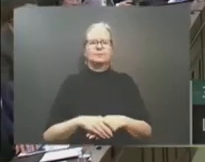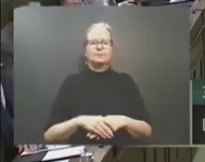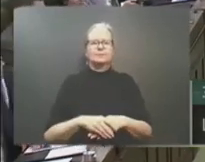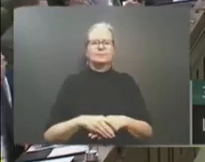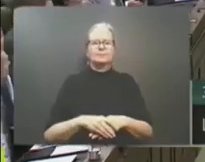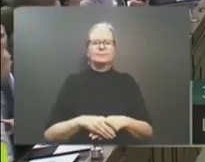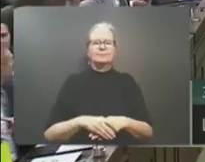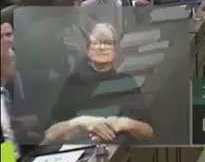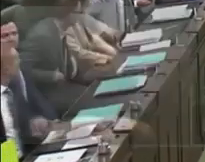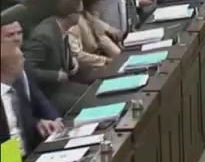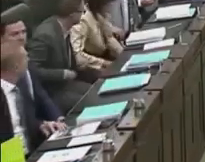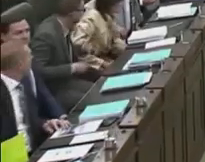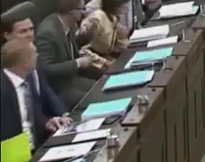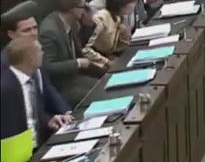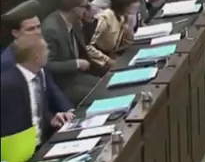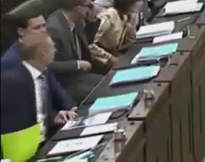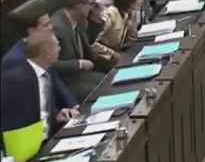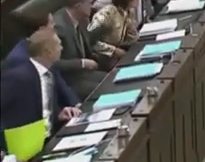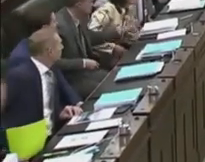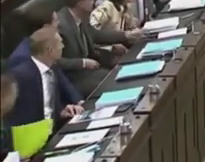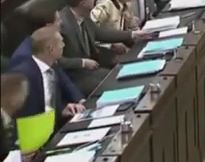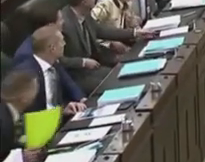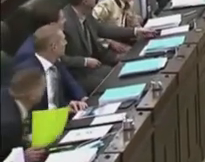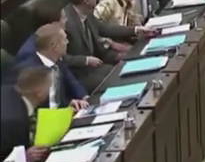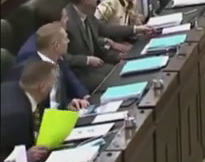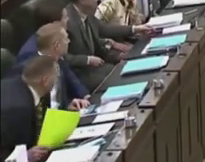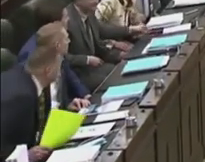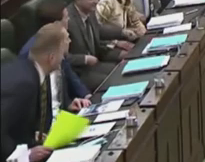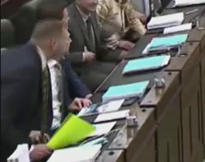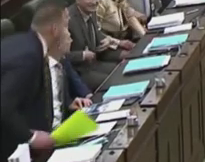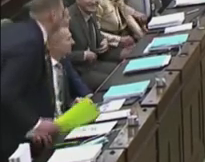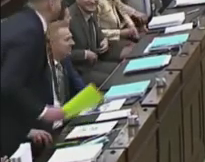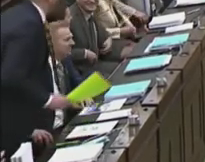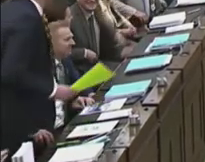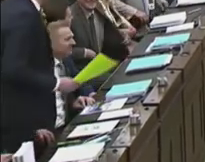What's that? Okay, I'll take government help.